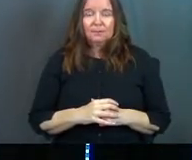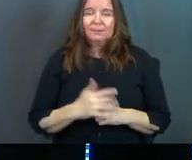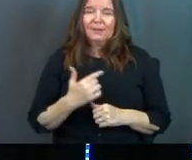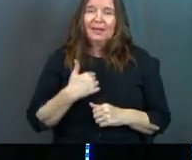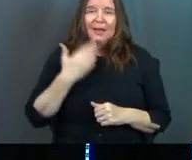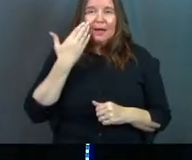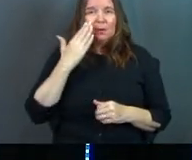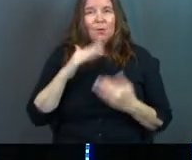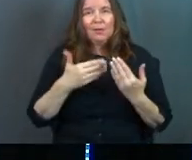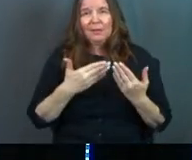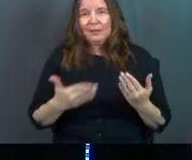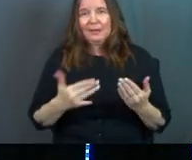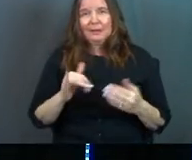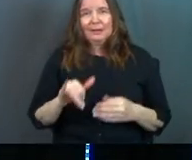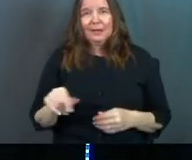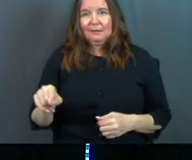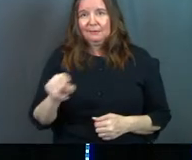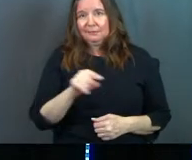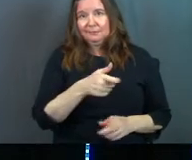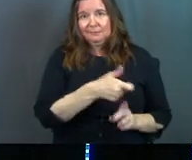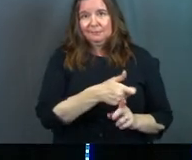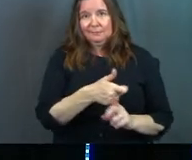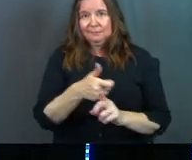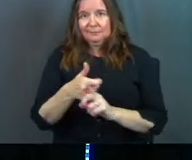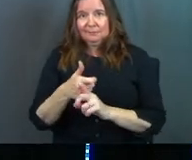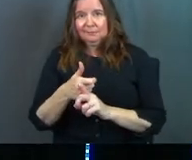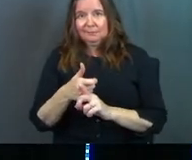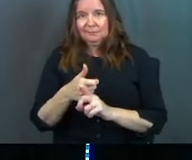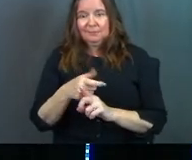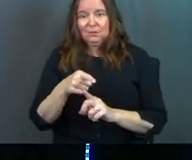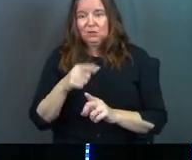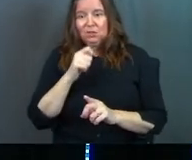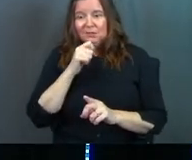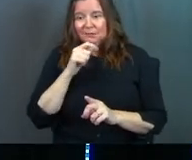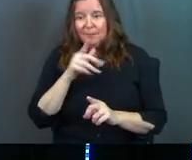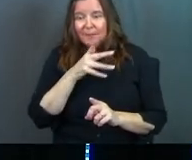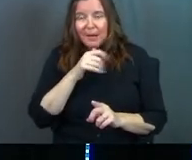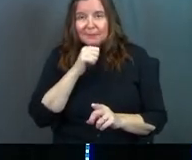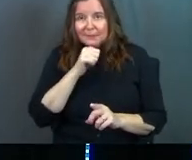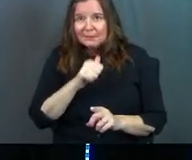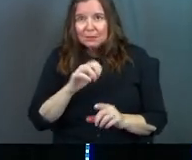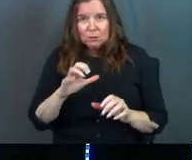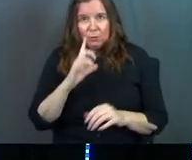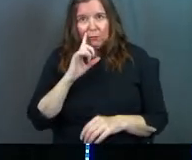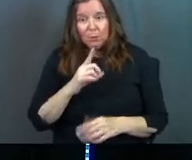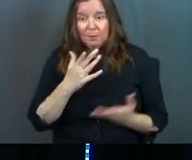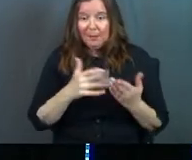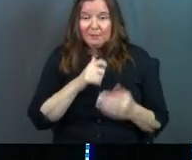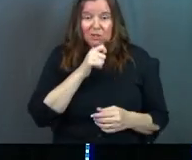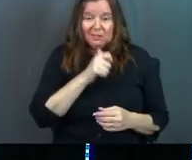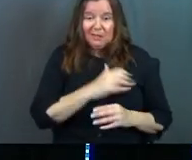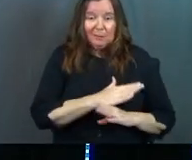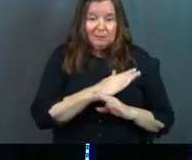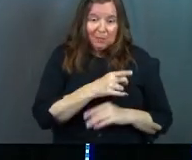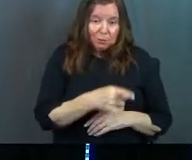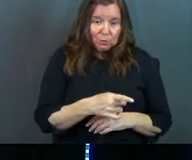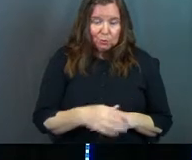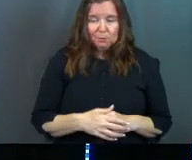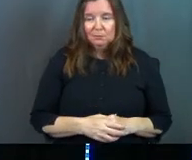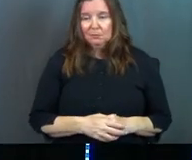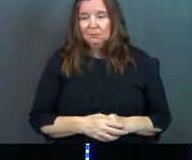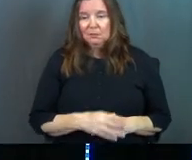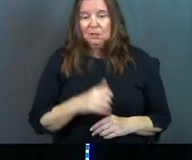I don't know all the things that she didn't do for you. Maybe she didn't protect you